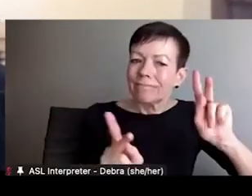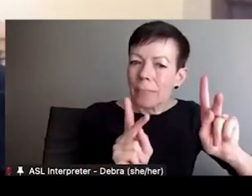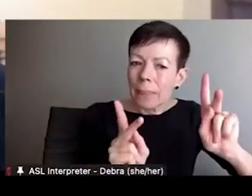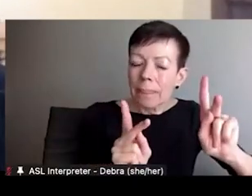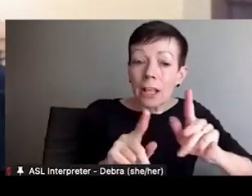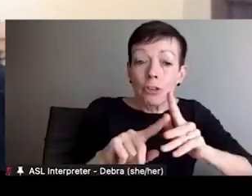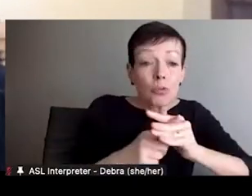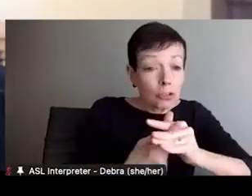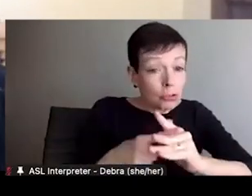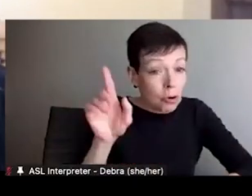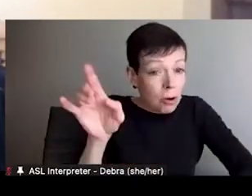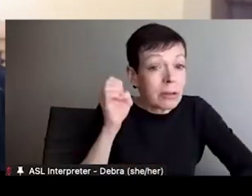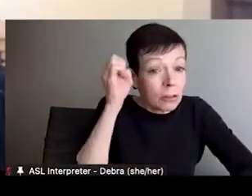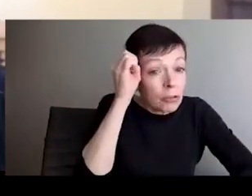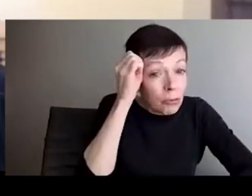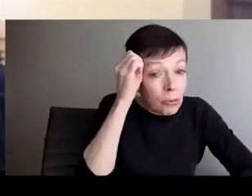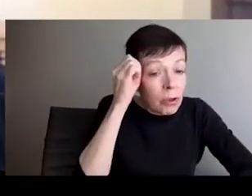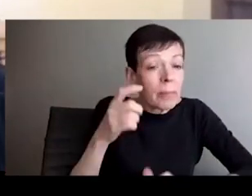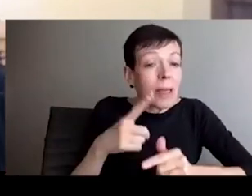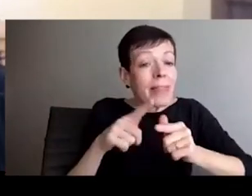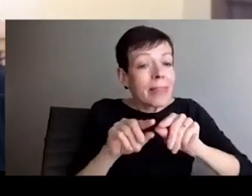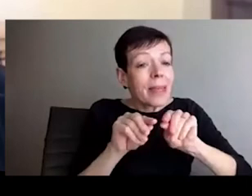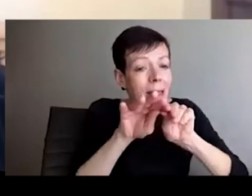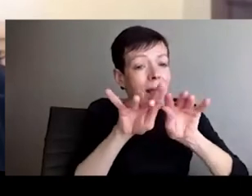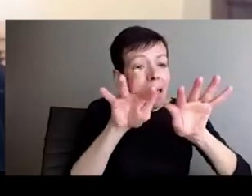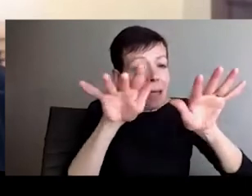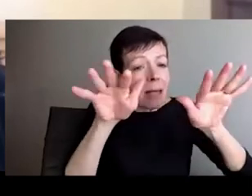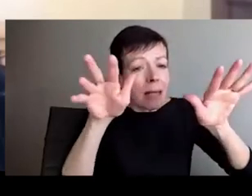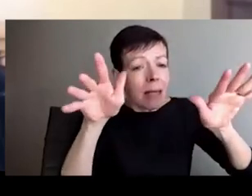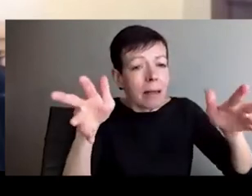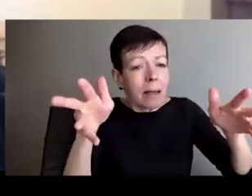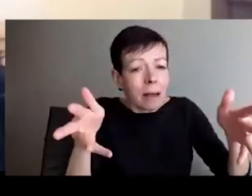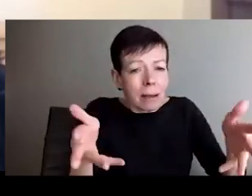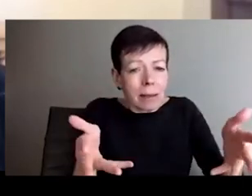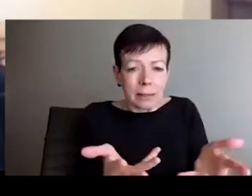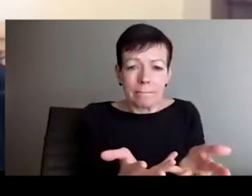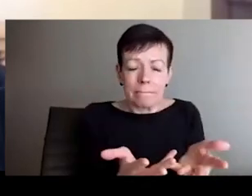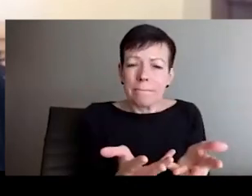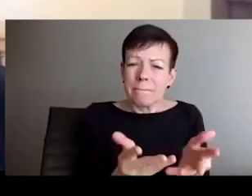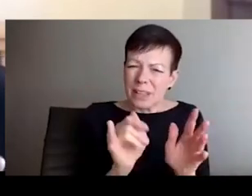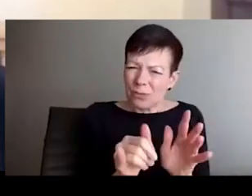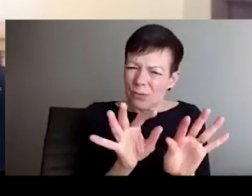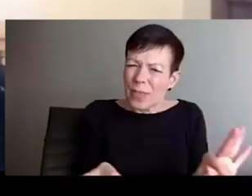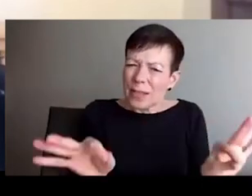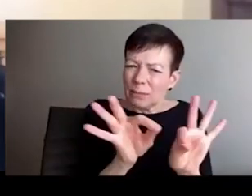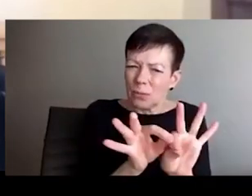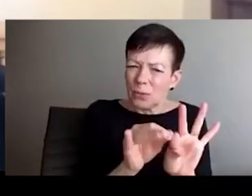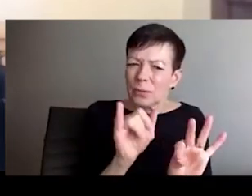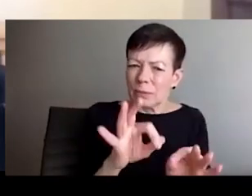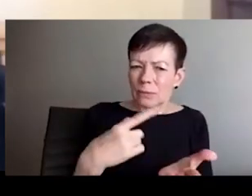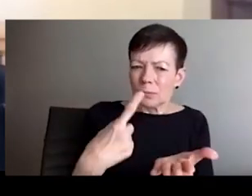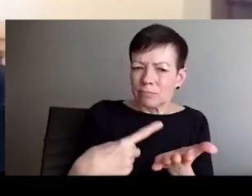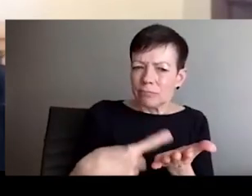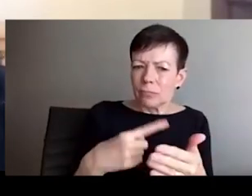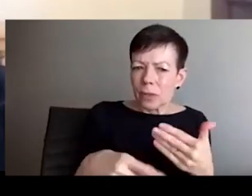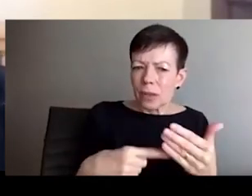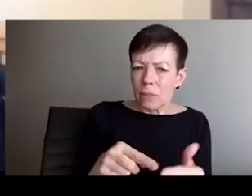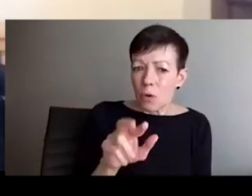top, and then those racialized as black people, as Negroid, which was the original term, did Caucasoid and Negroid